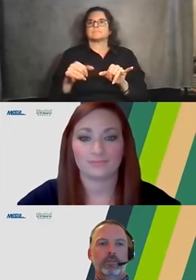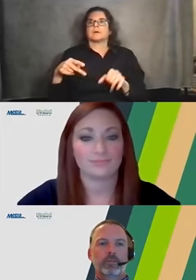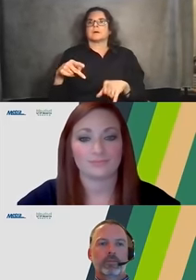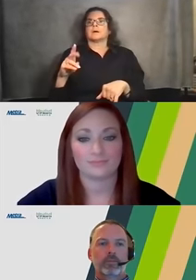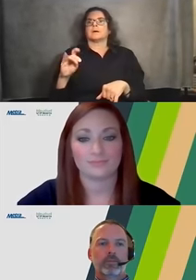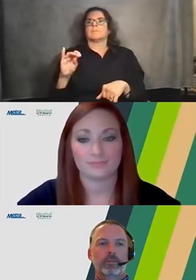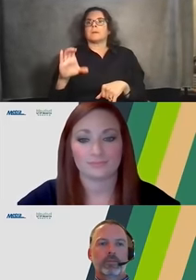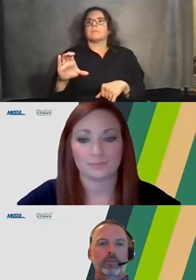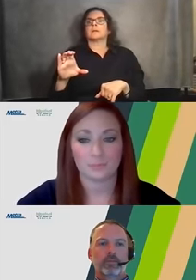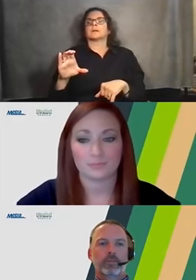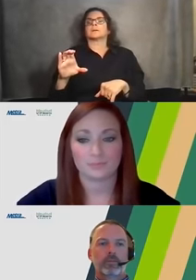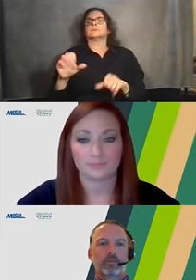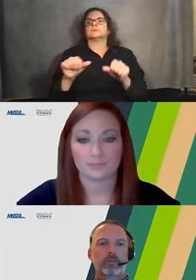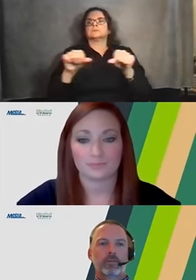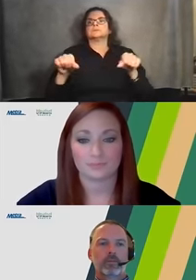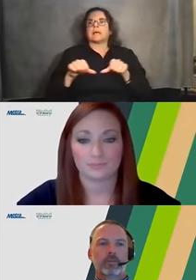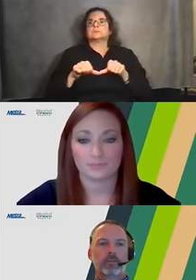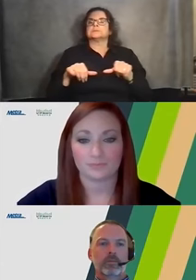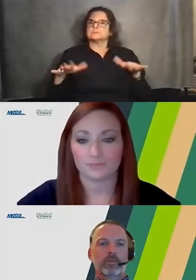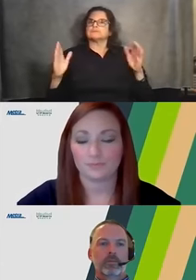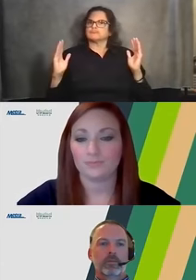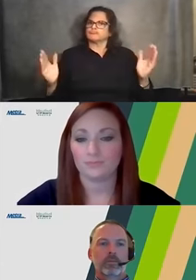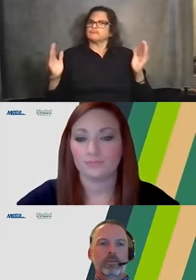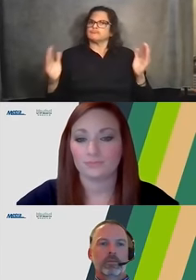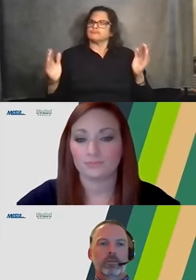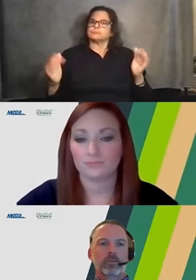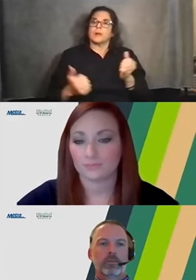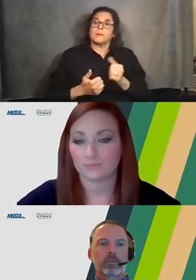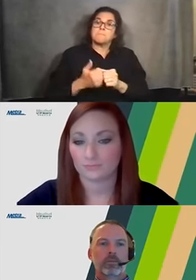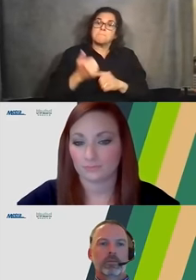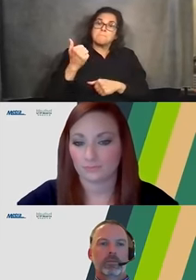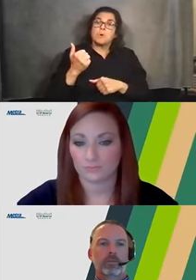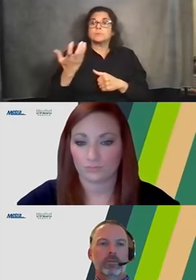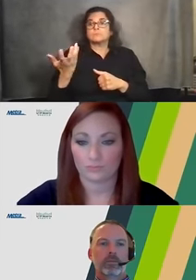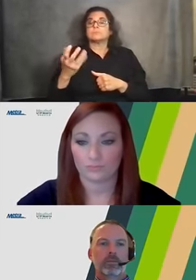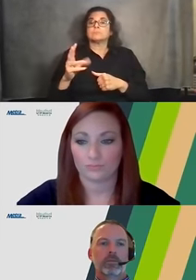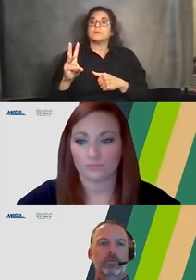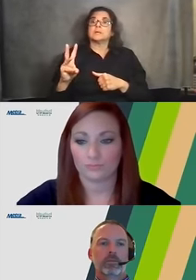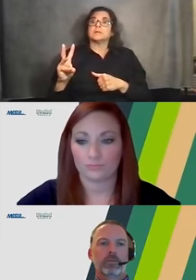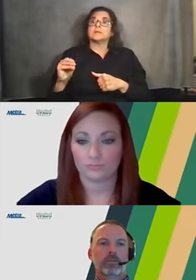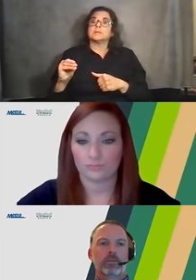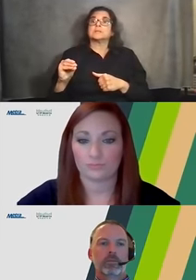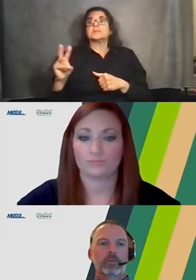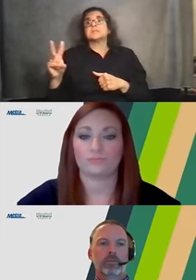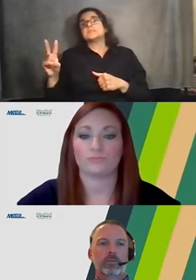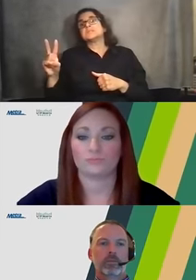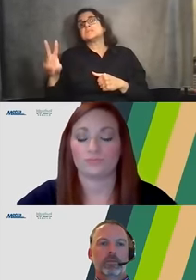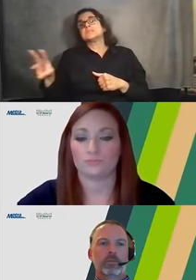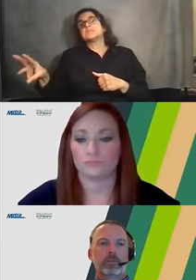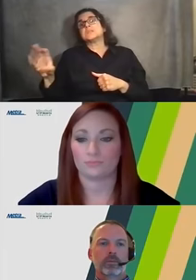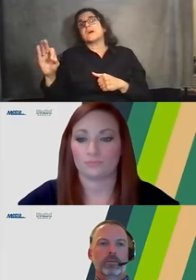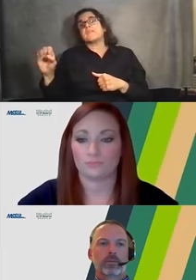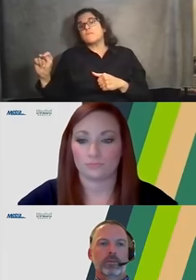dedicated to them. Most of these streets are 66 foot in right of way, and that's about the space between the current